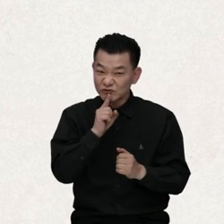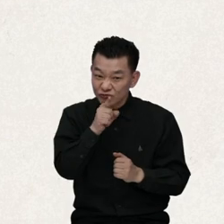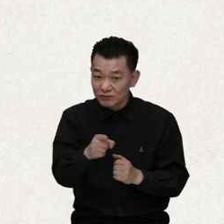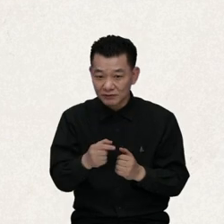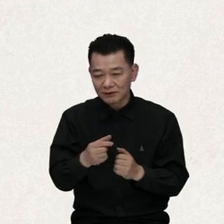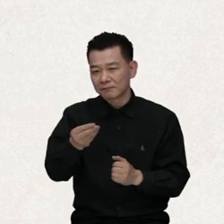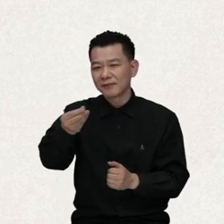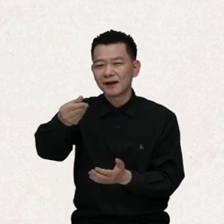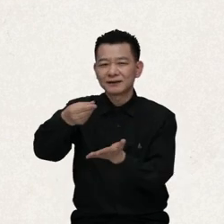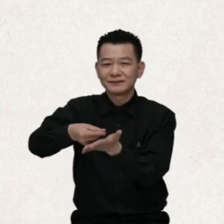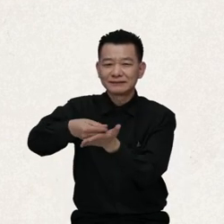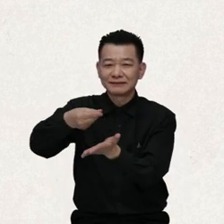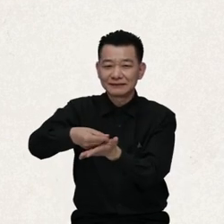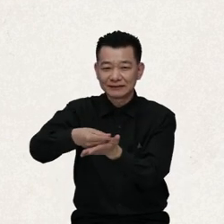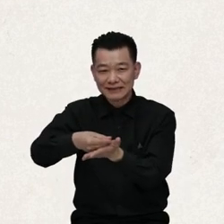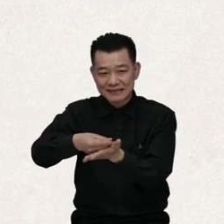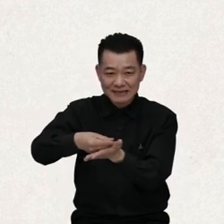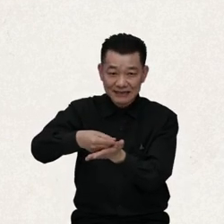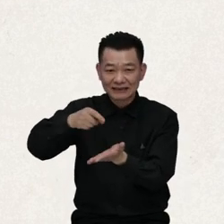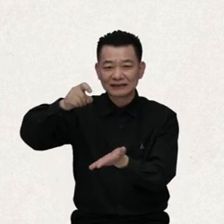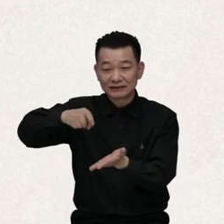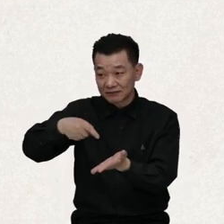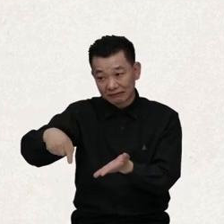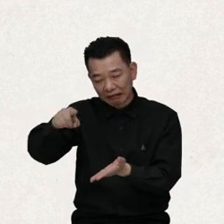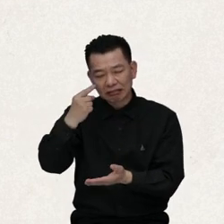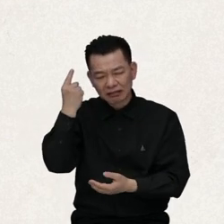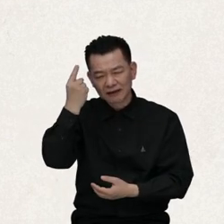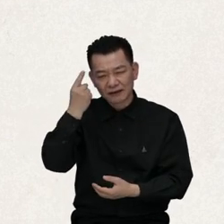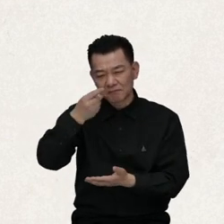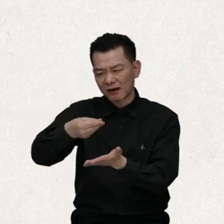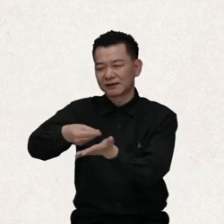wouldn't realistic budgets and expenses be needed?